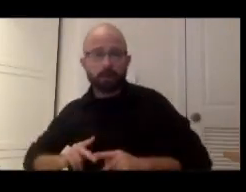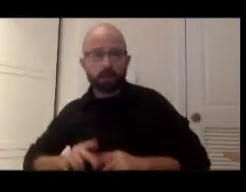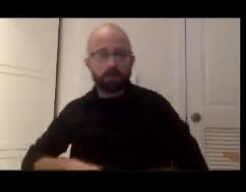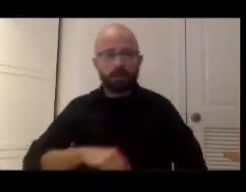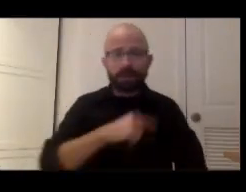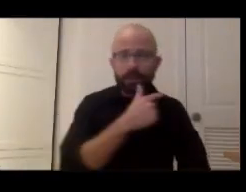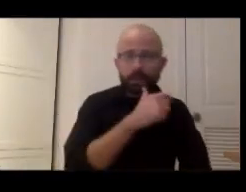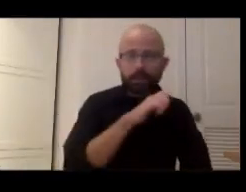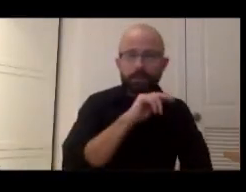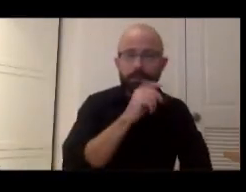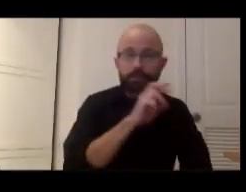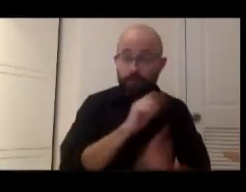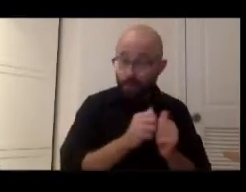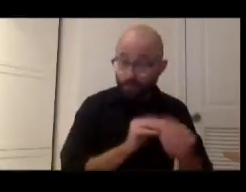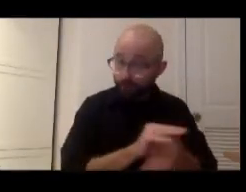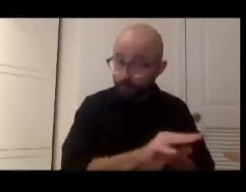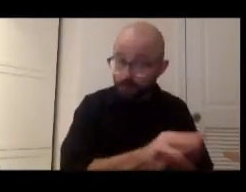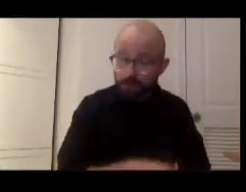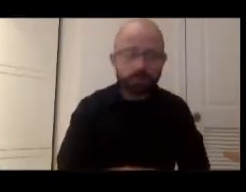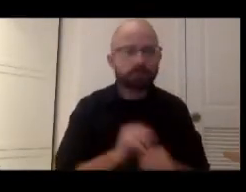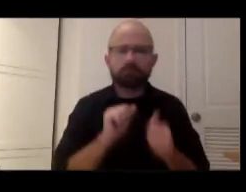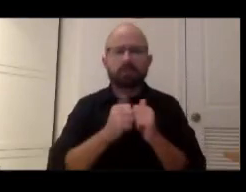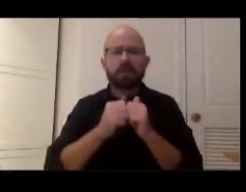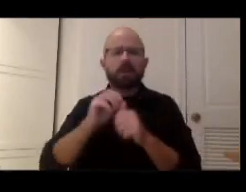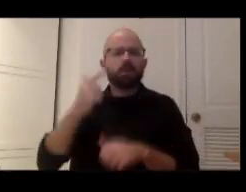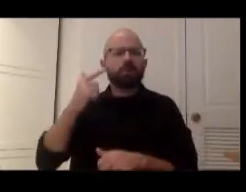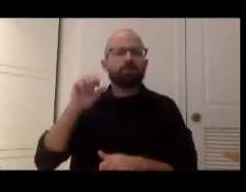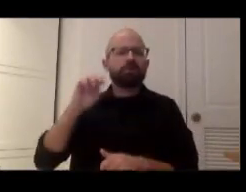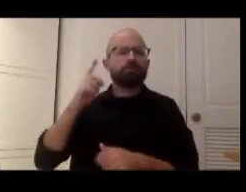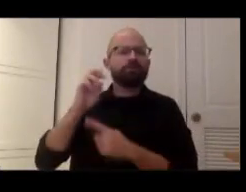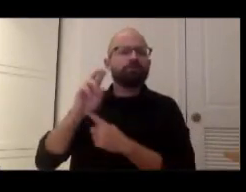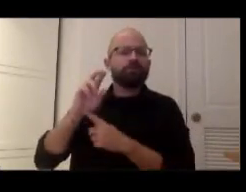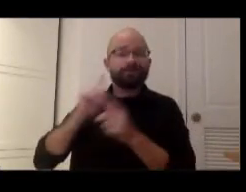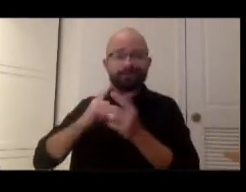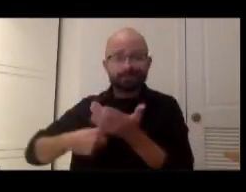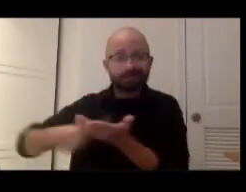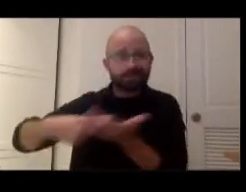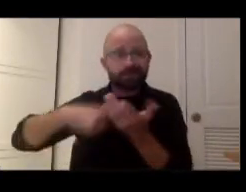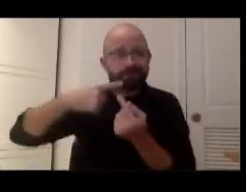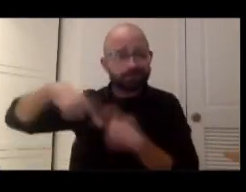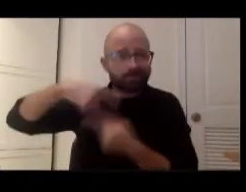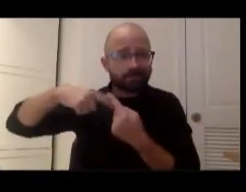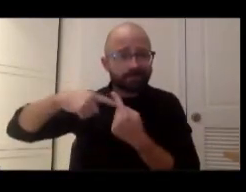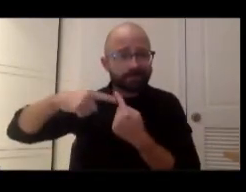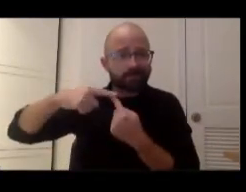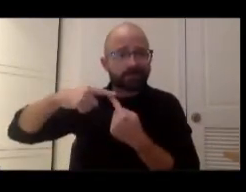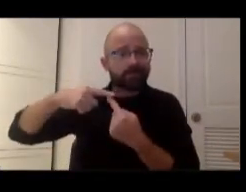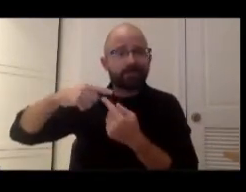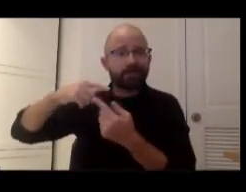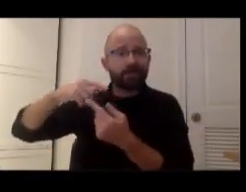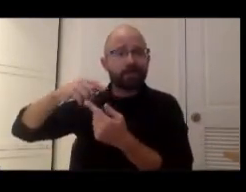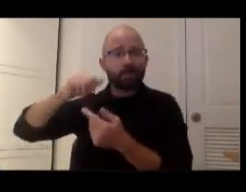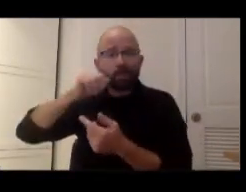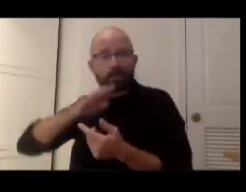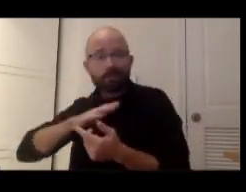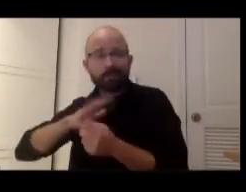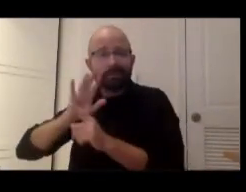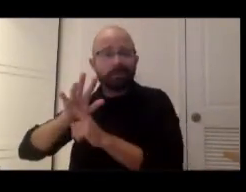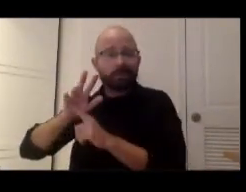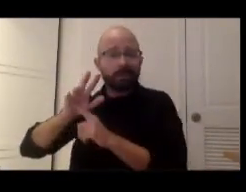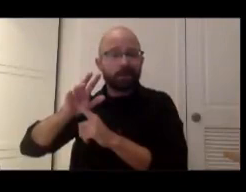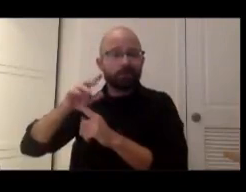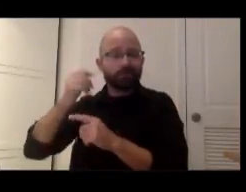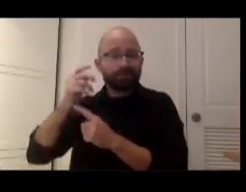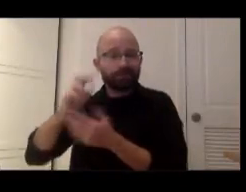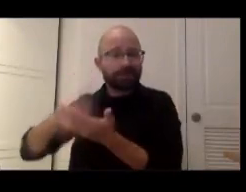that, or how gender can be gender, the discussions around gender and women's voices can be amplified through that.